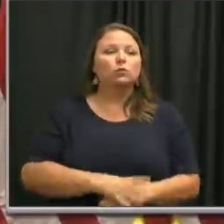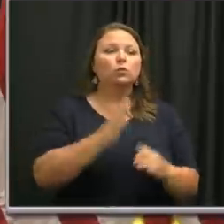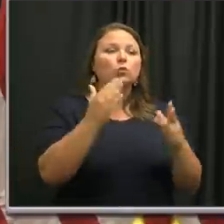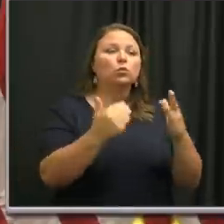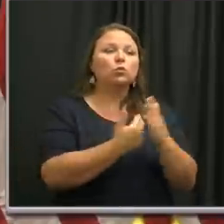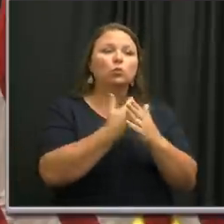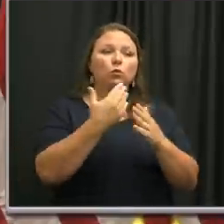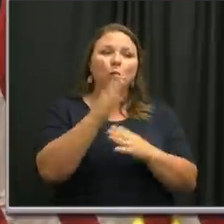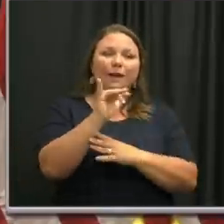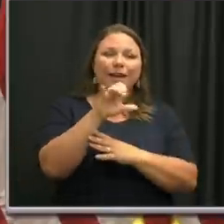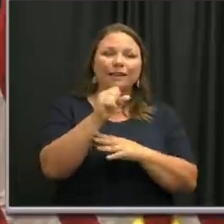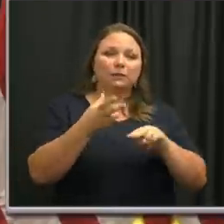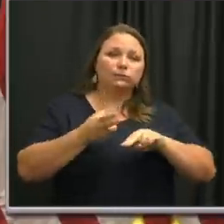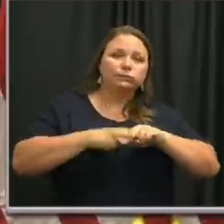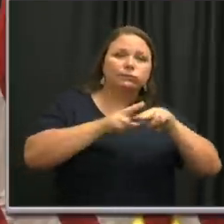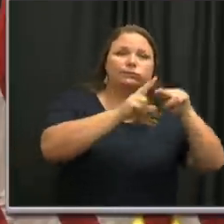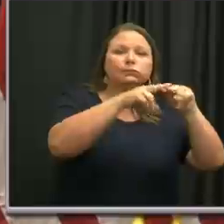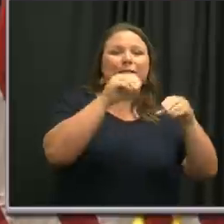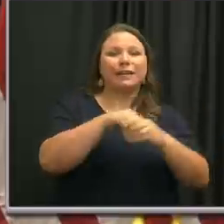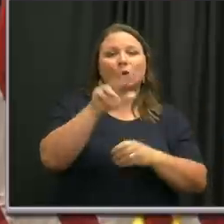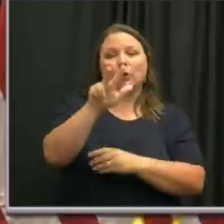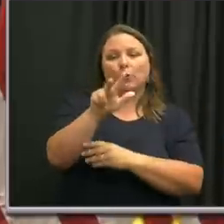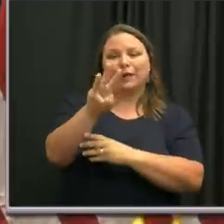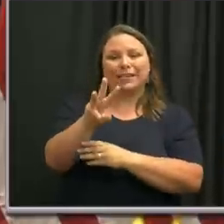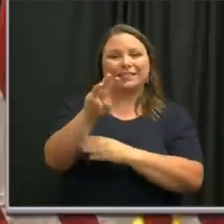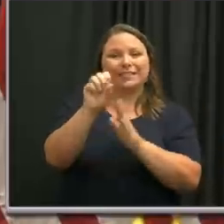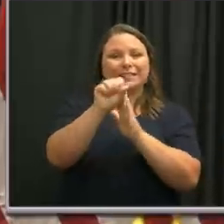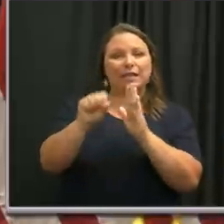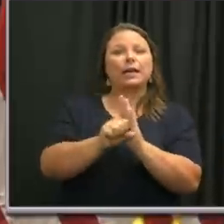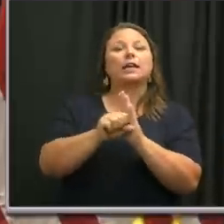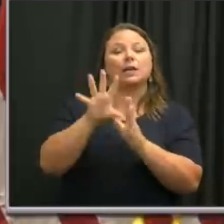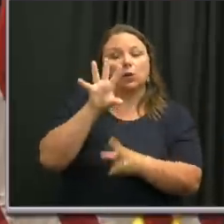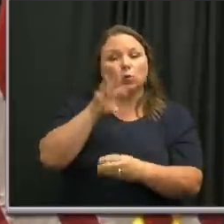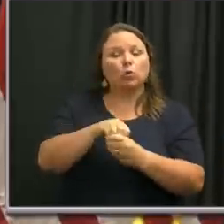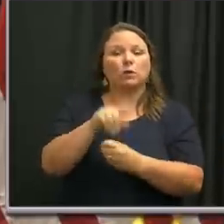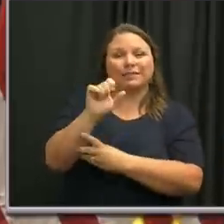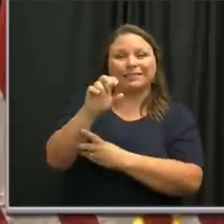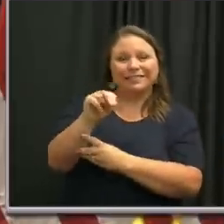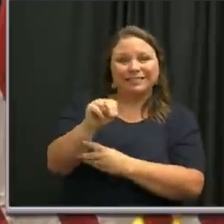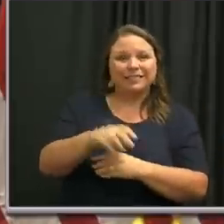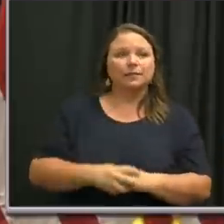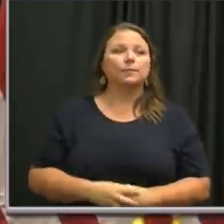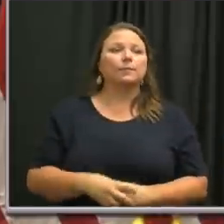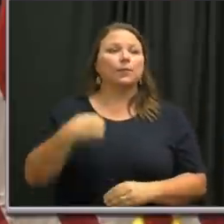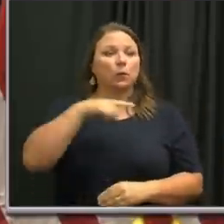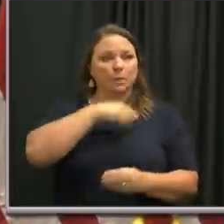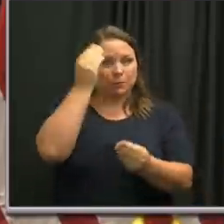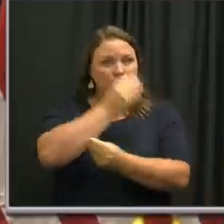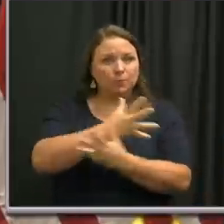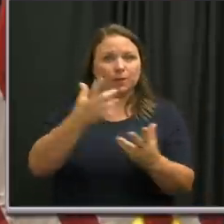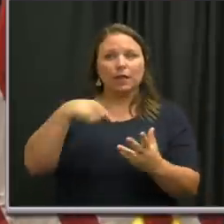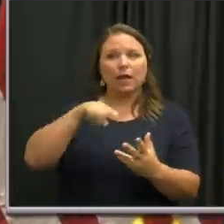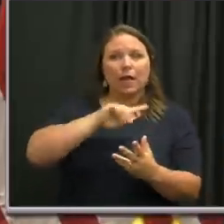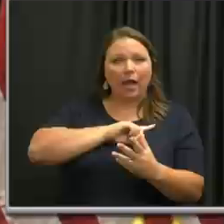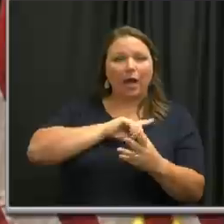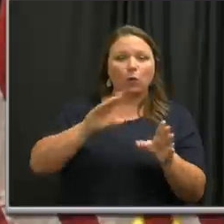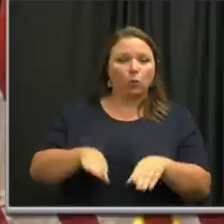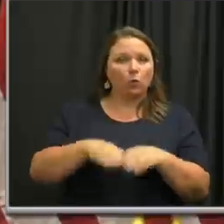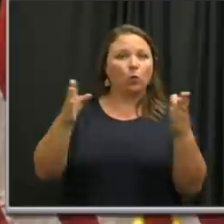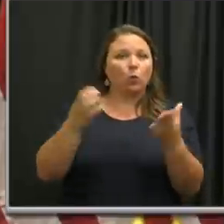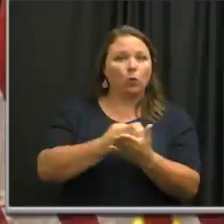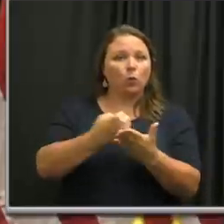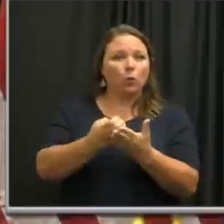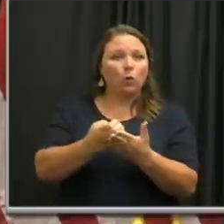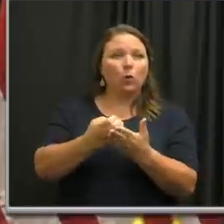36 states, unfortunately, including here in Tennessee. We stated at the outset of our phased economic reopening,